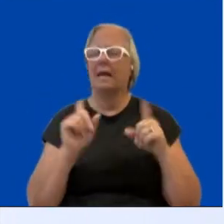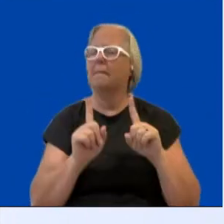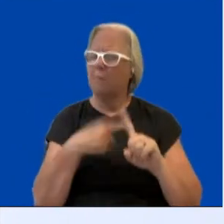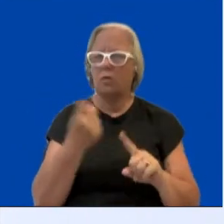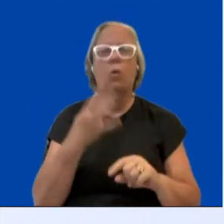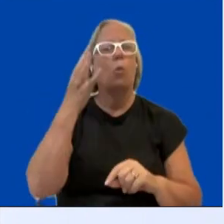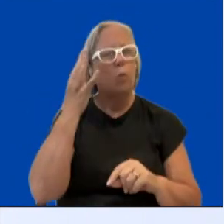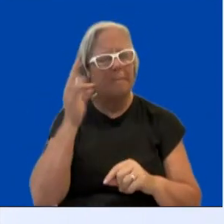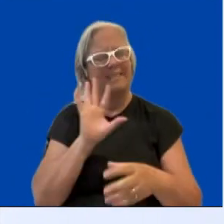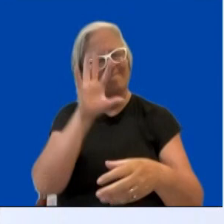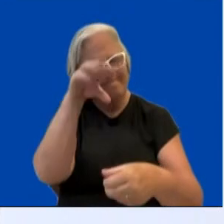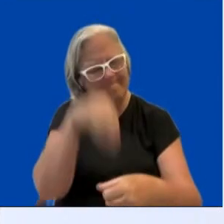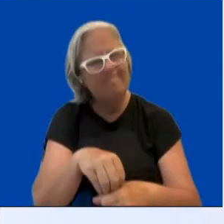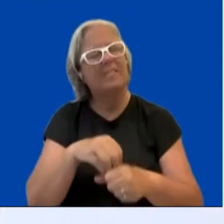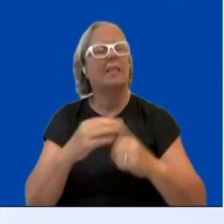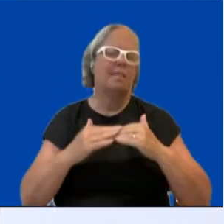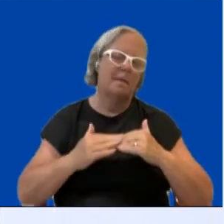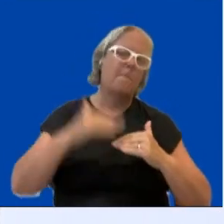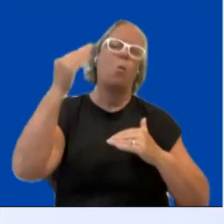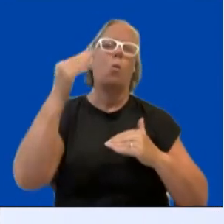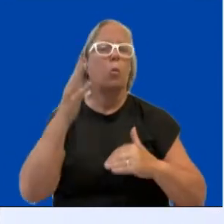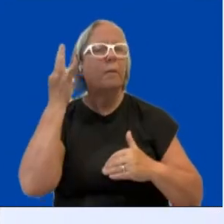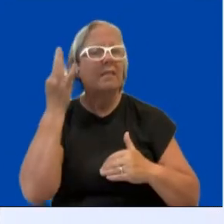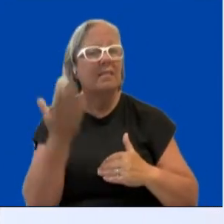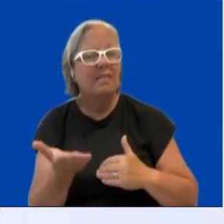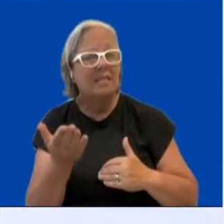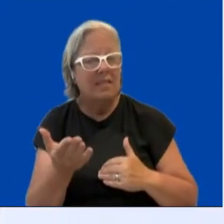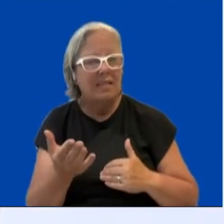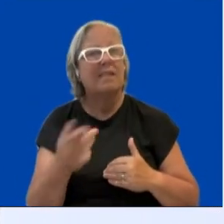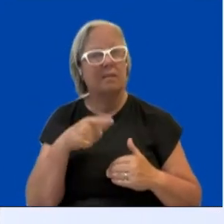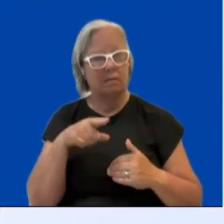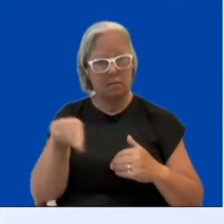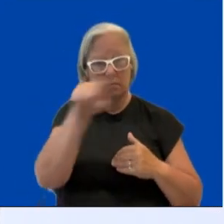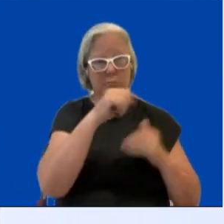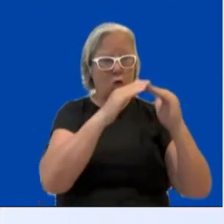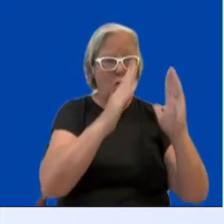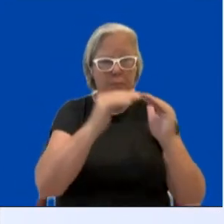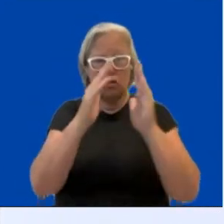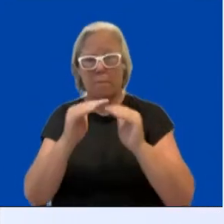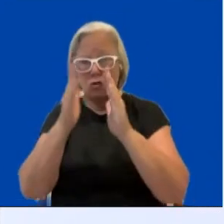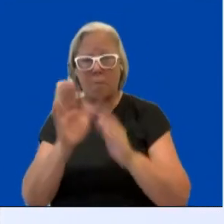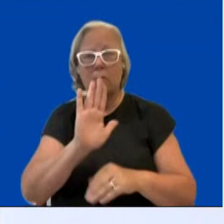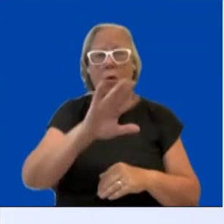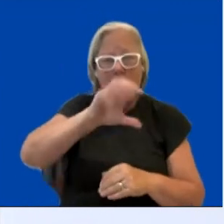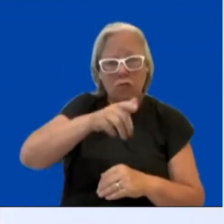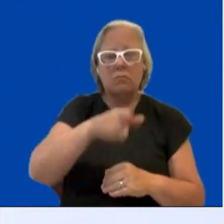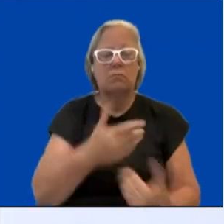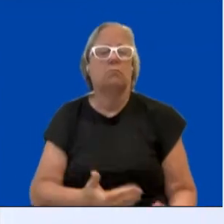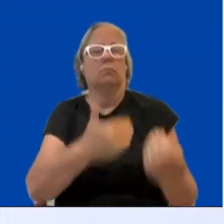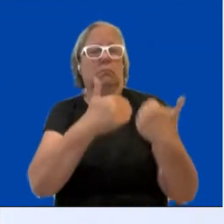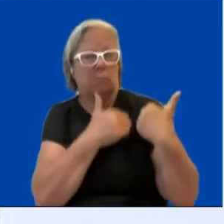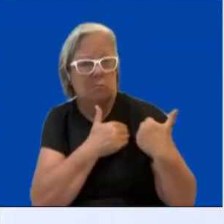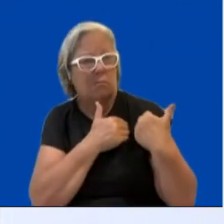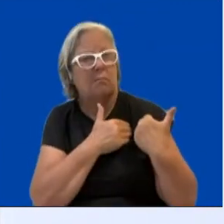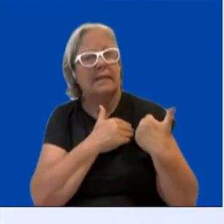that we have a more equal share of recycling responsibilities at home, more gender balance in environmental decision making, and